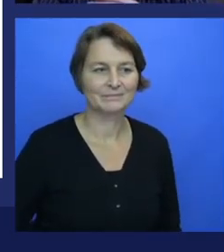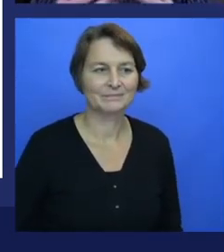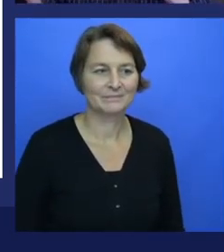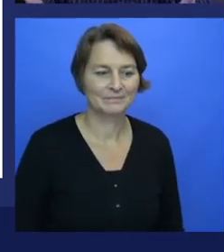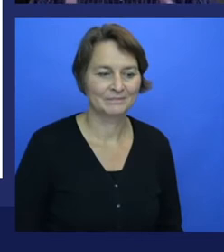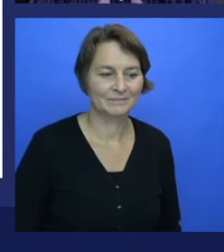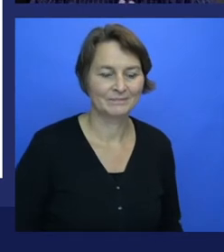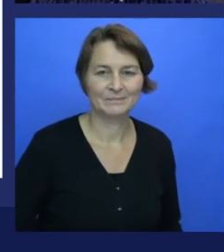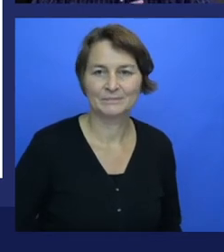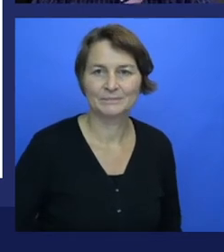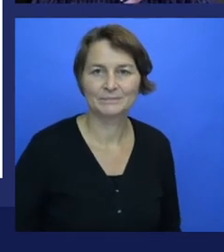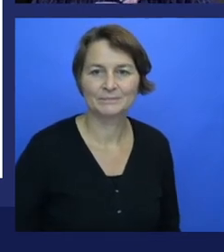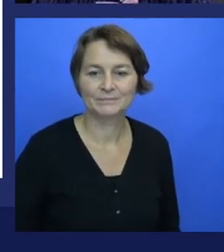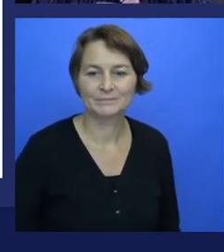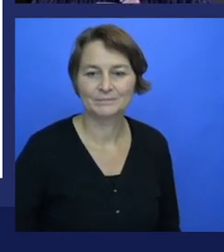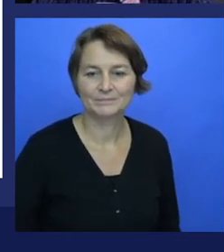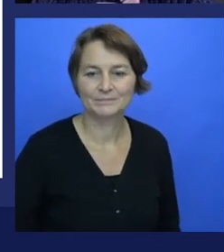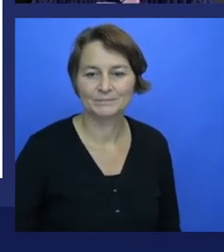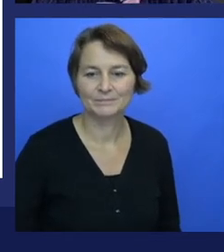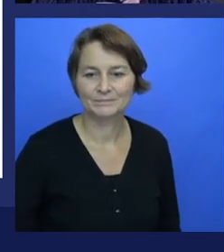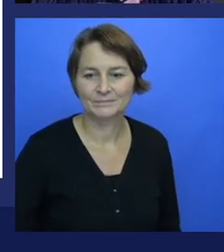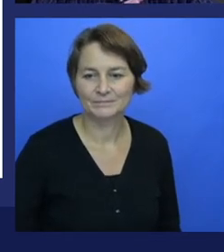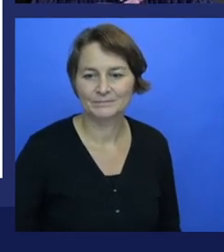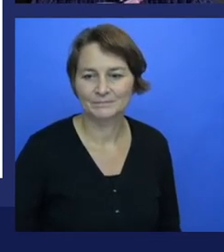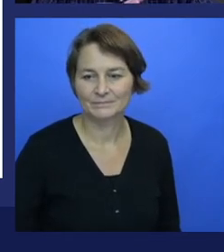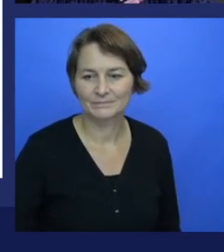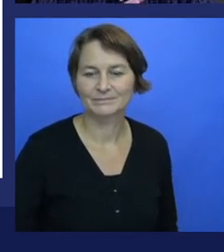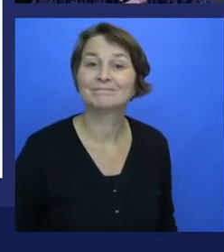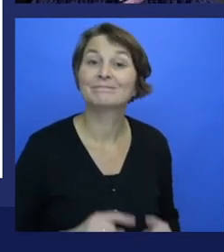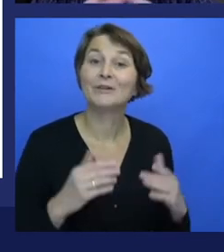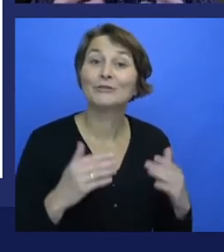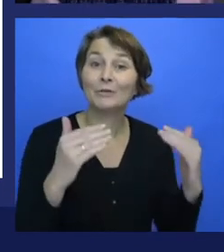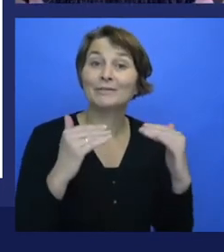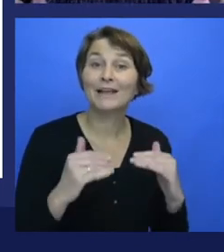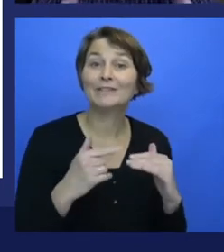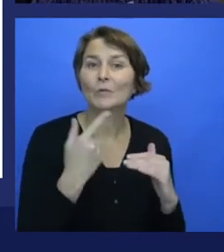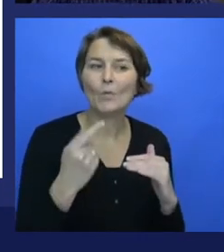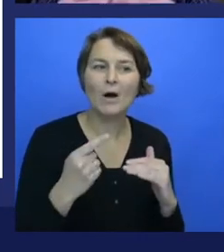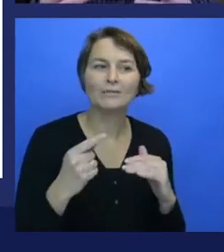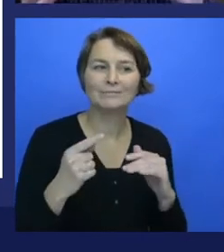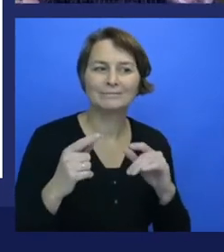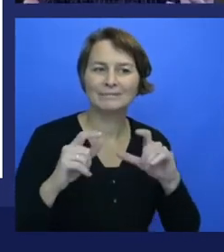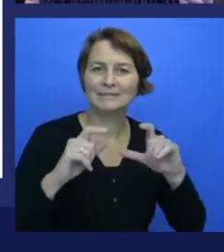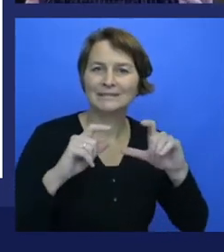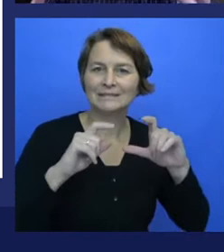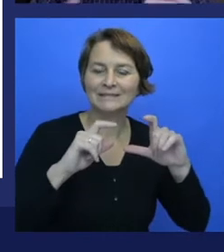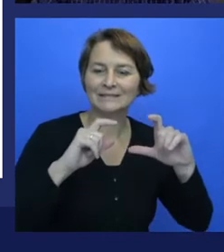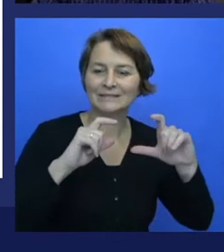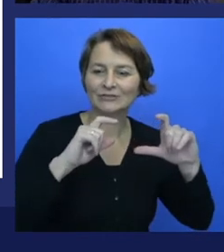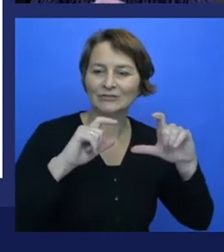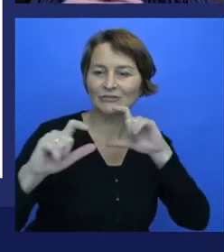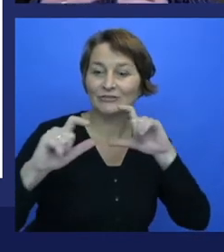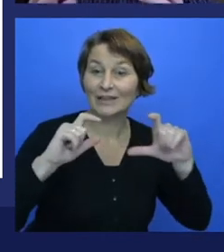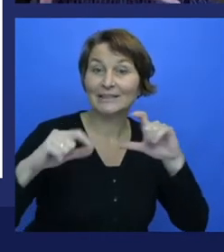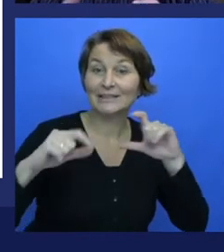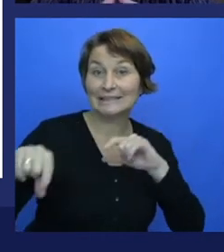to win a Jeopardy. And so in the Watson technology communities today, you can participate in it if you want. They have a lot of